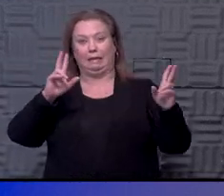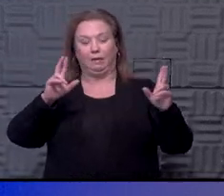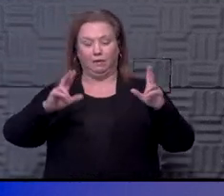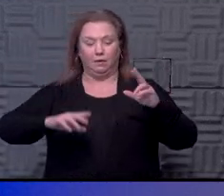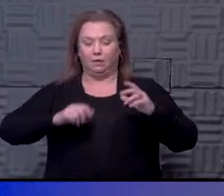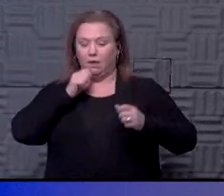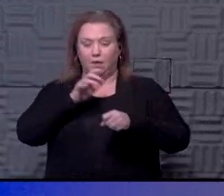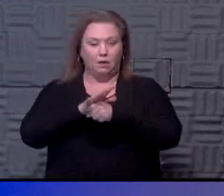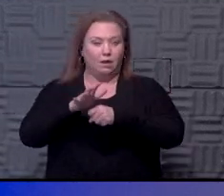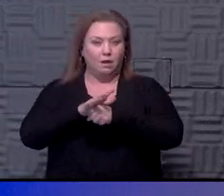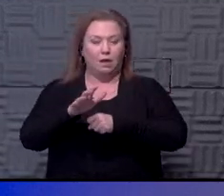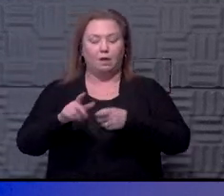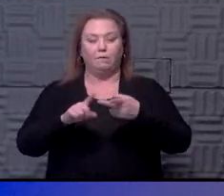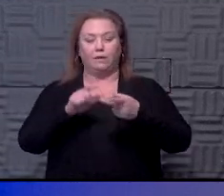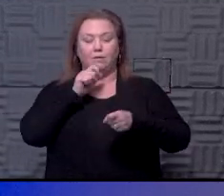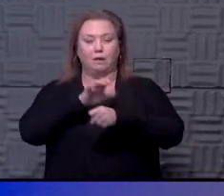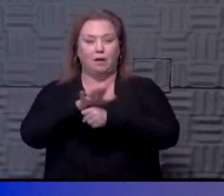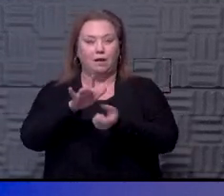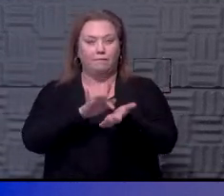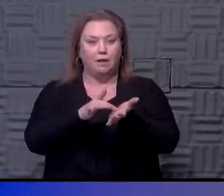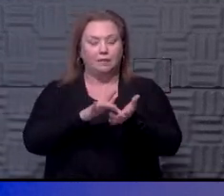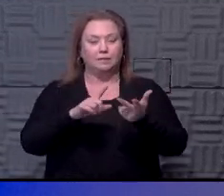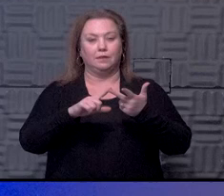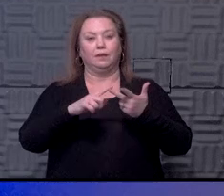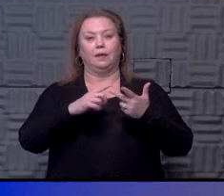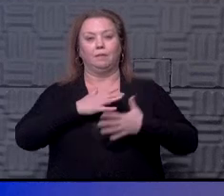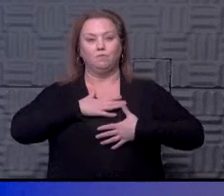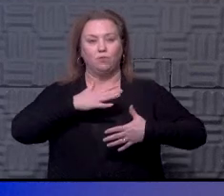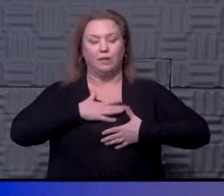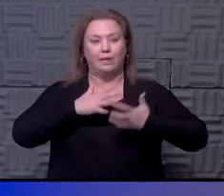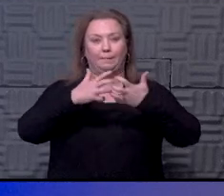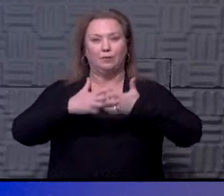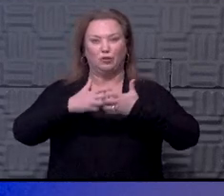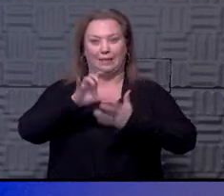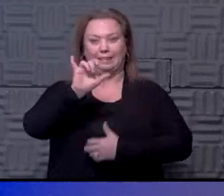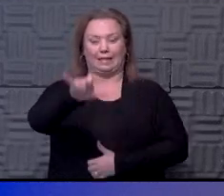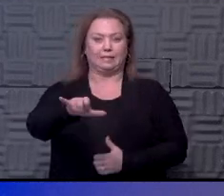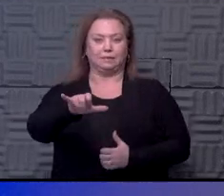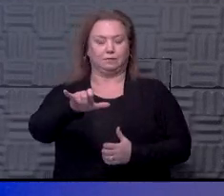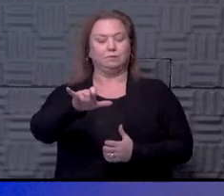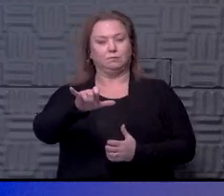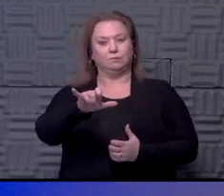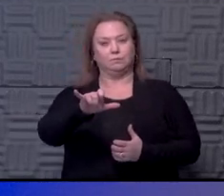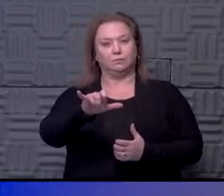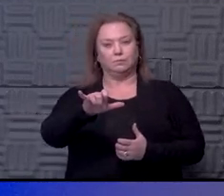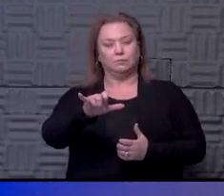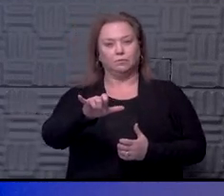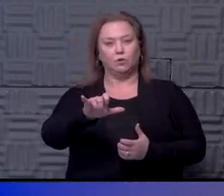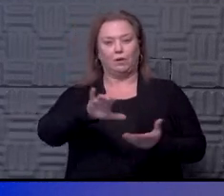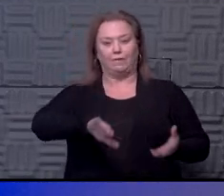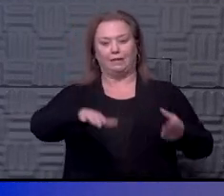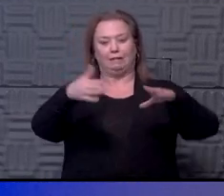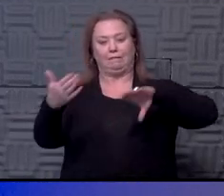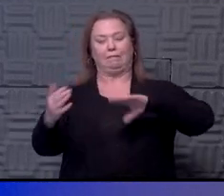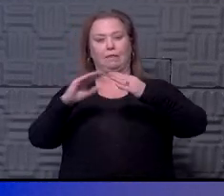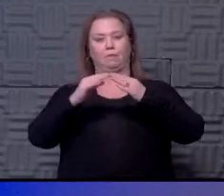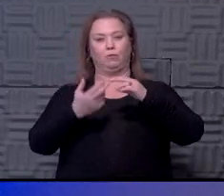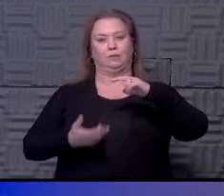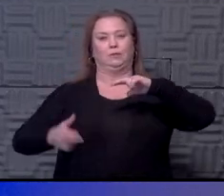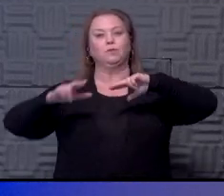of important drugs to keep people sedated and comfortable on the vent, then you also have a raise in your mortality rate as well. As